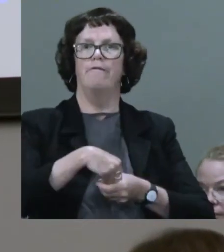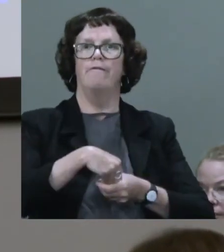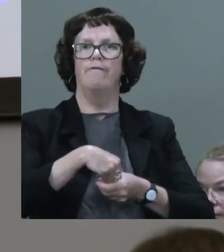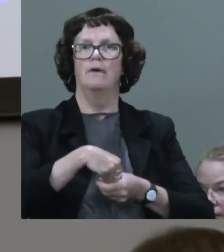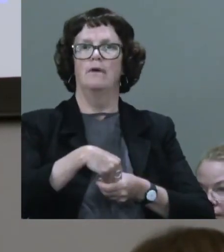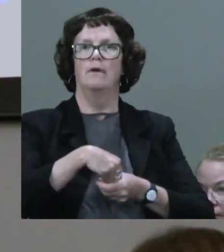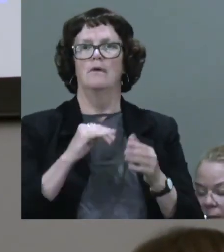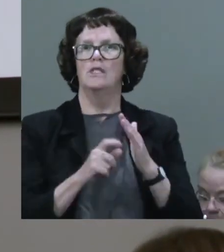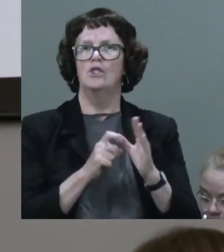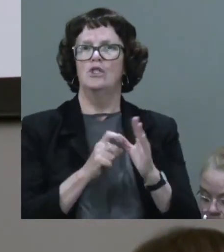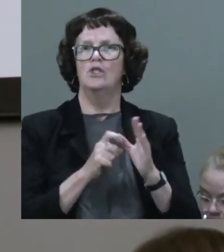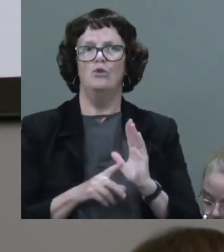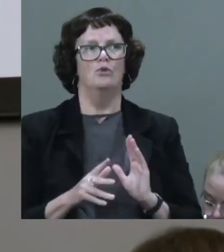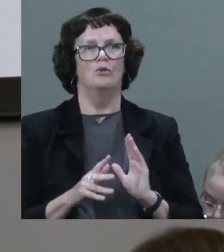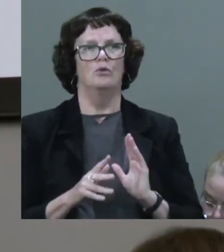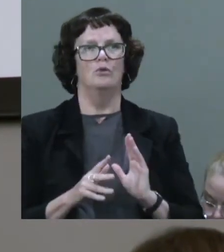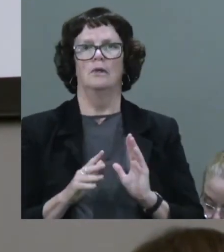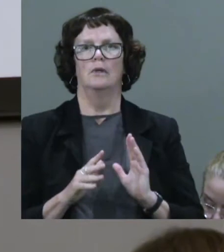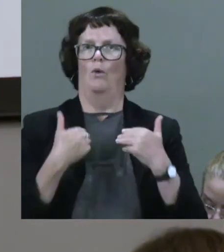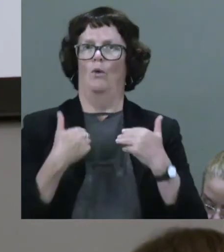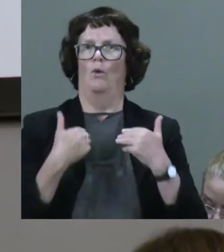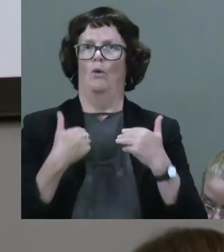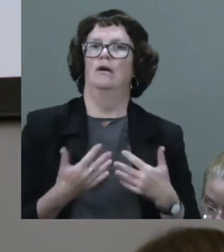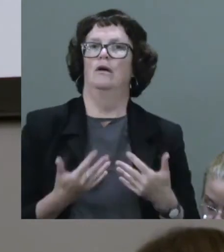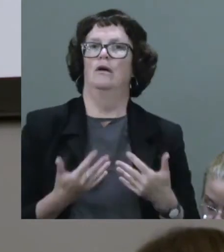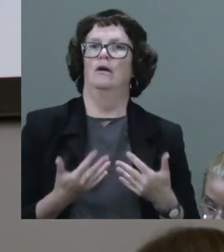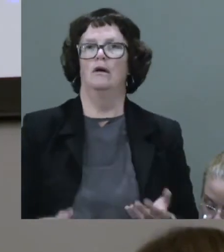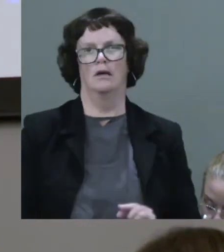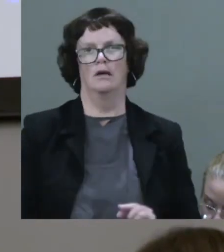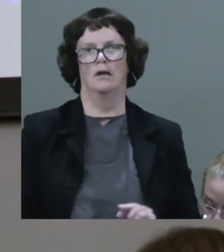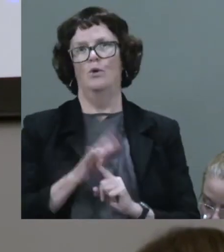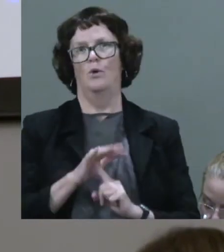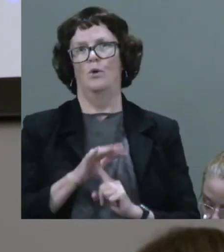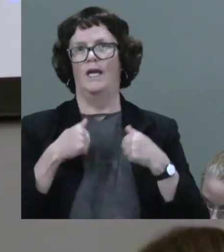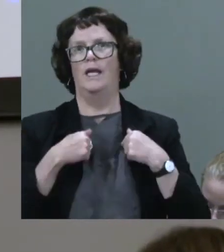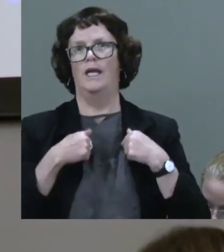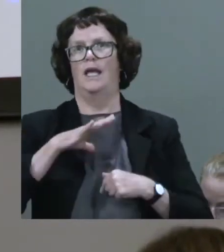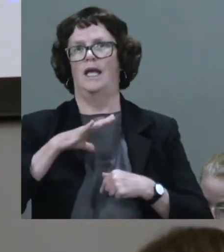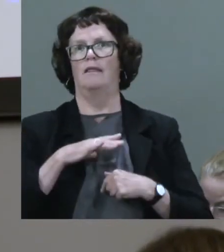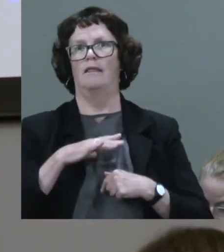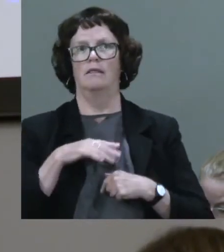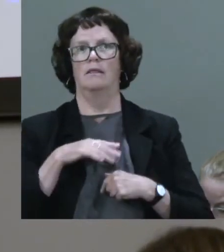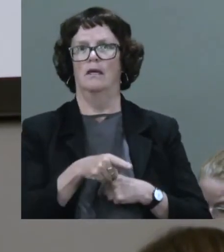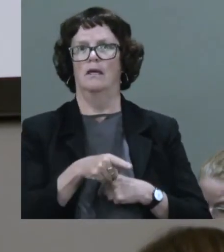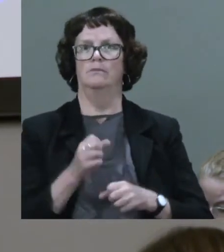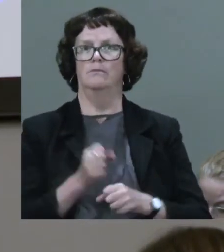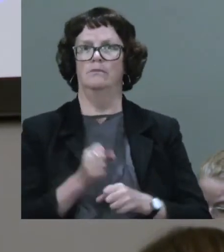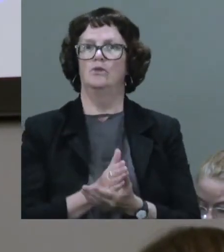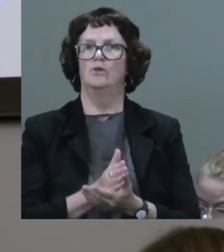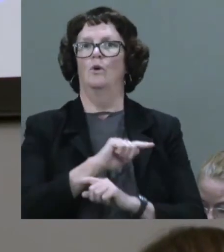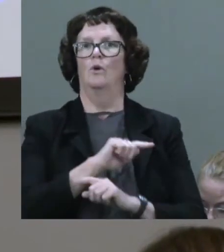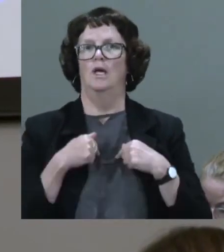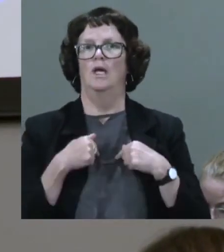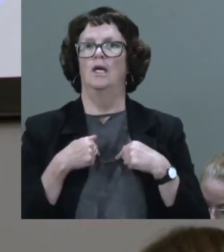that is so much of what we need, I think, to be as strong as we possibly can be as a movement, if that